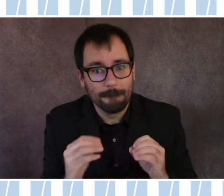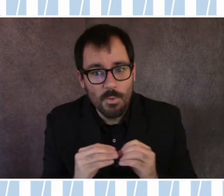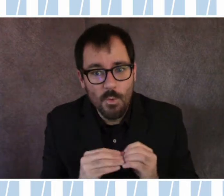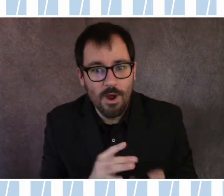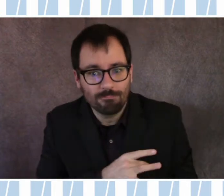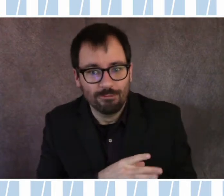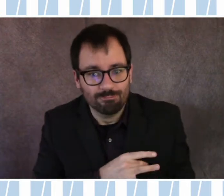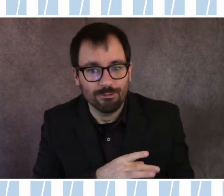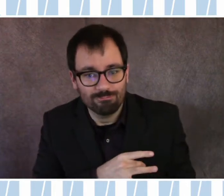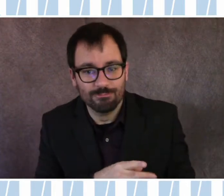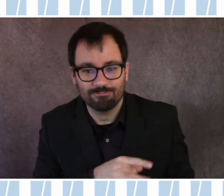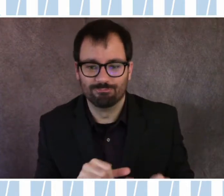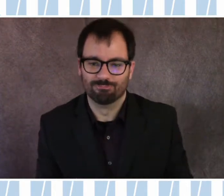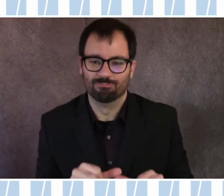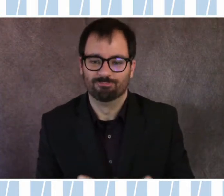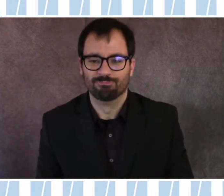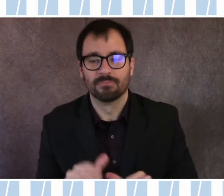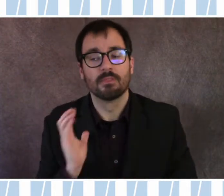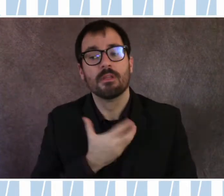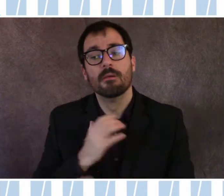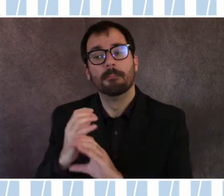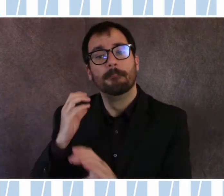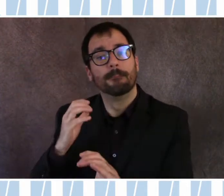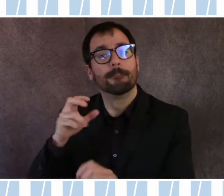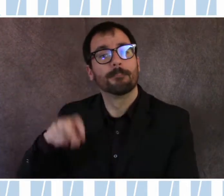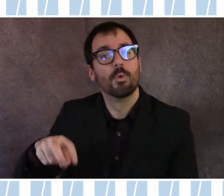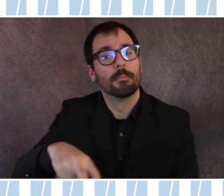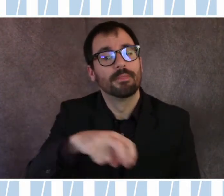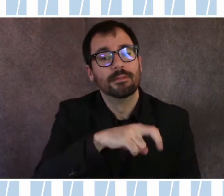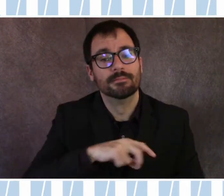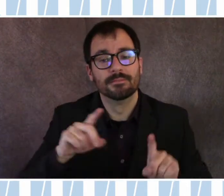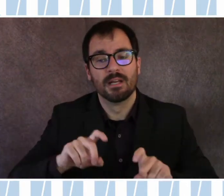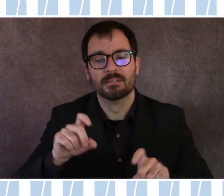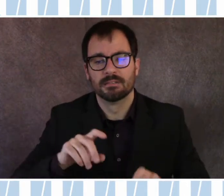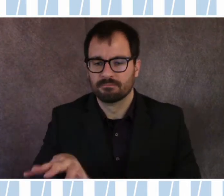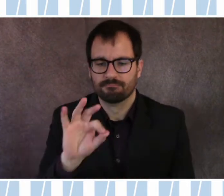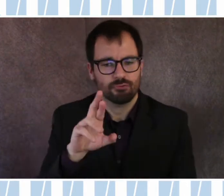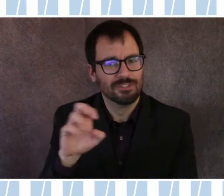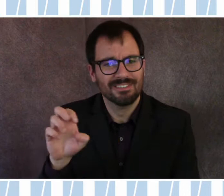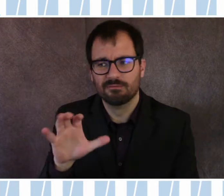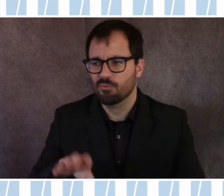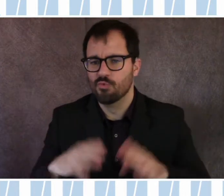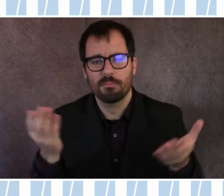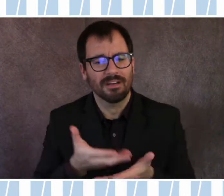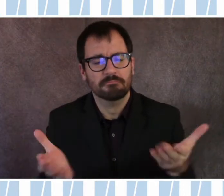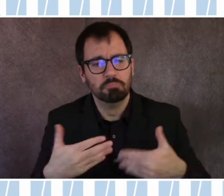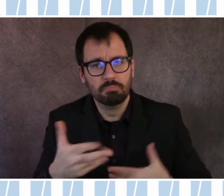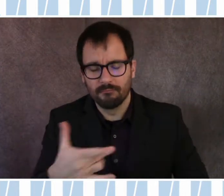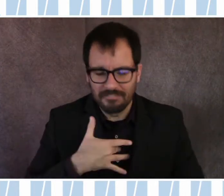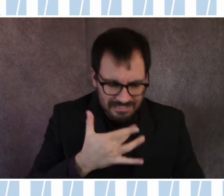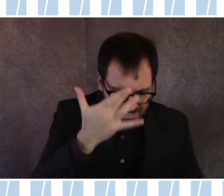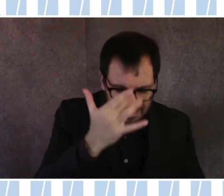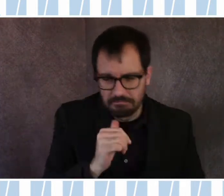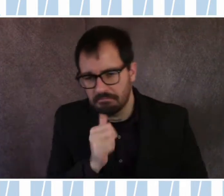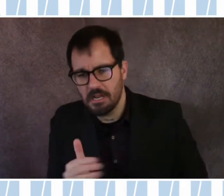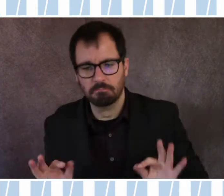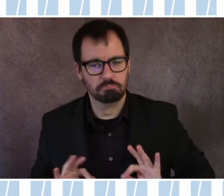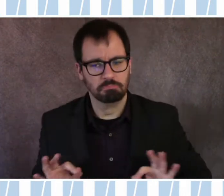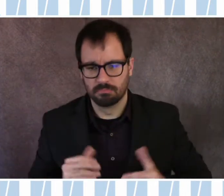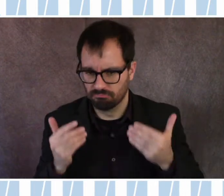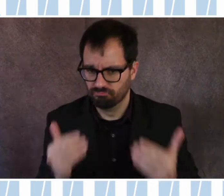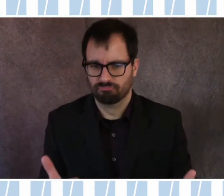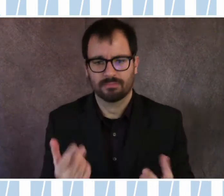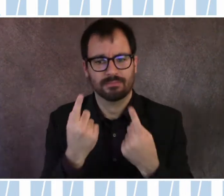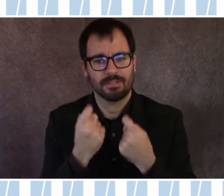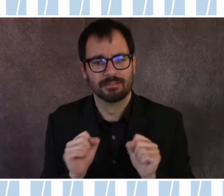mobile testing sites are free and open to all, regardless of symptoms. This week and next week, our mobile testing sites are going to be in East